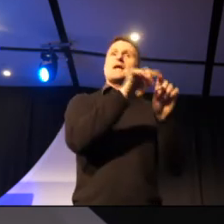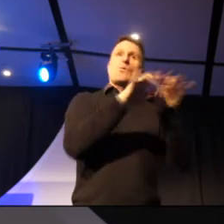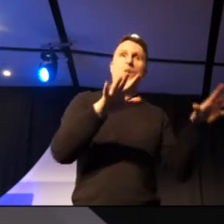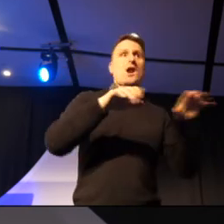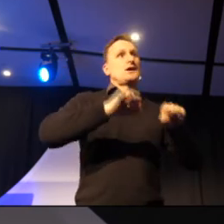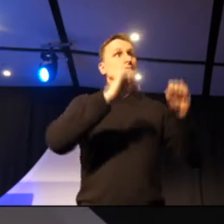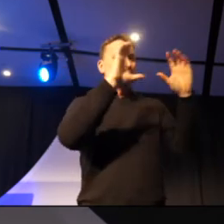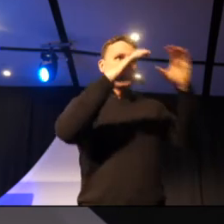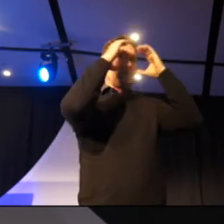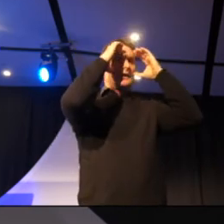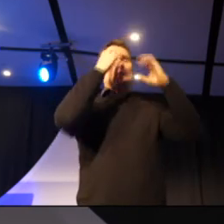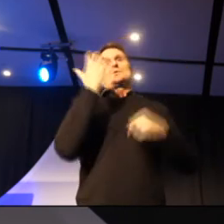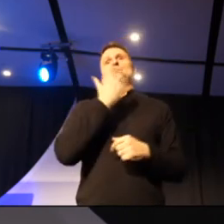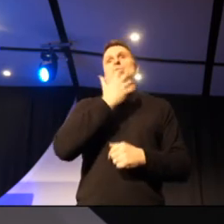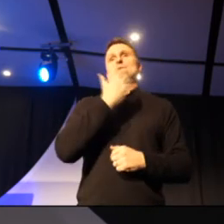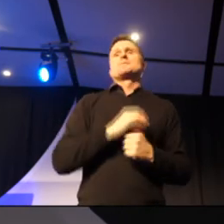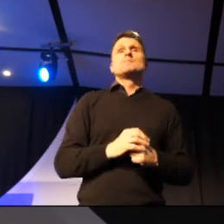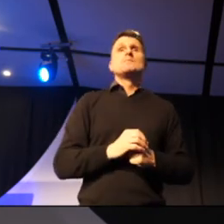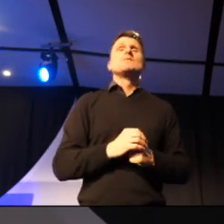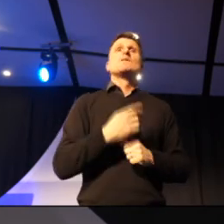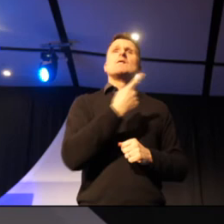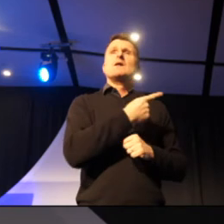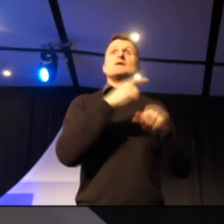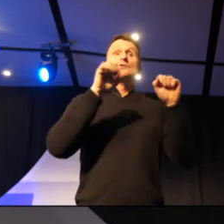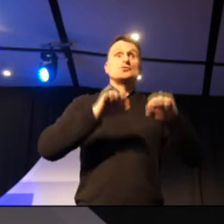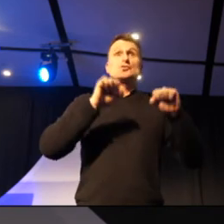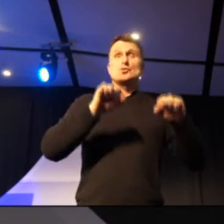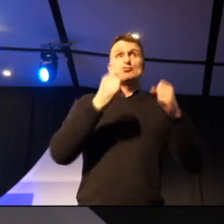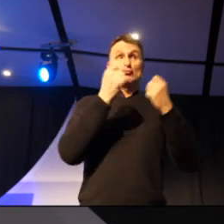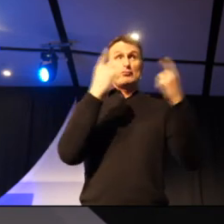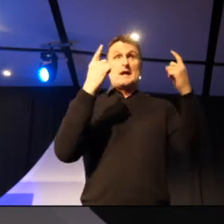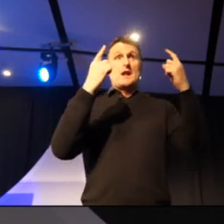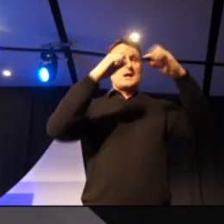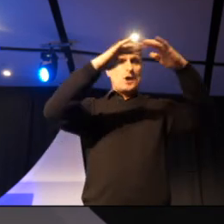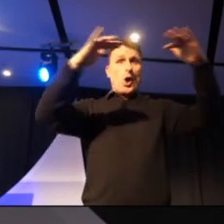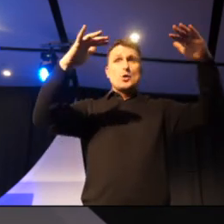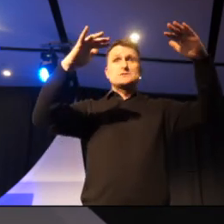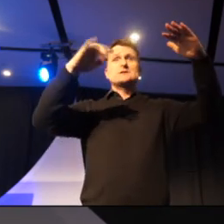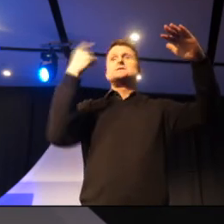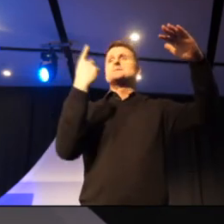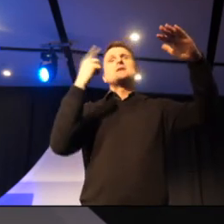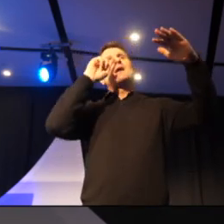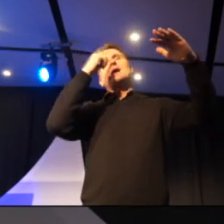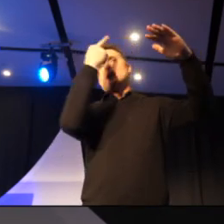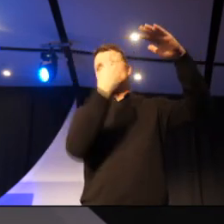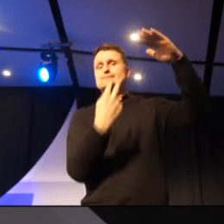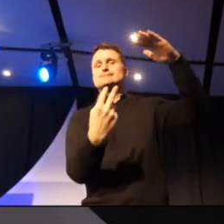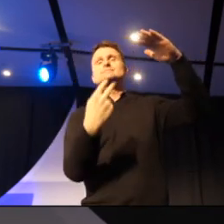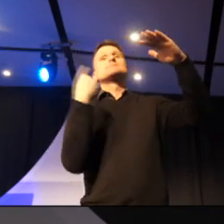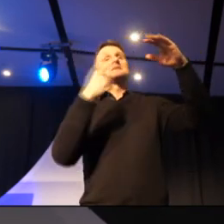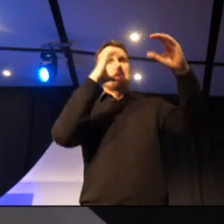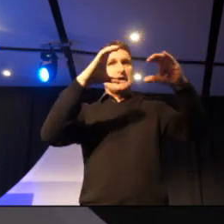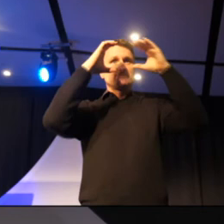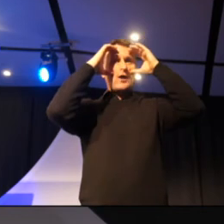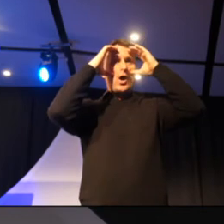The best part of this is it's taking students beneath the surface and actually seeing what we have in our environment. I've seen students lying on the floor